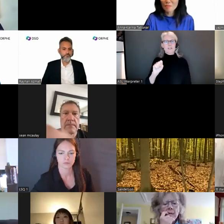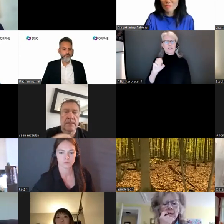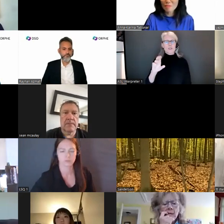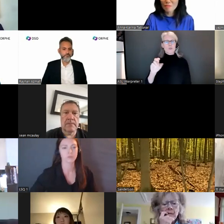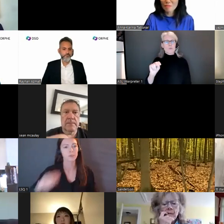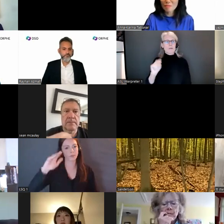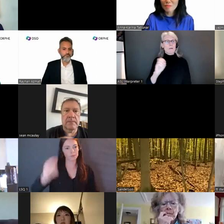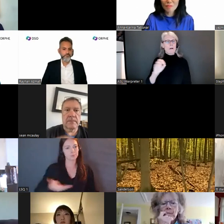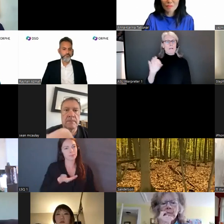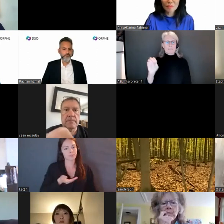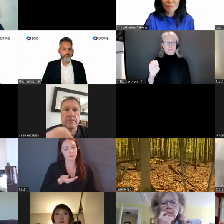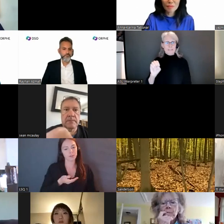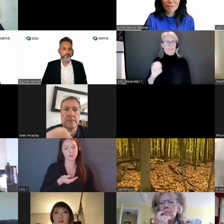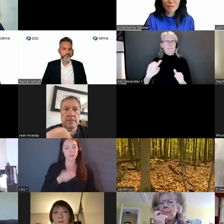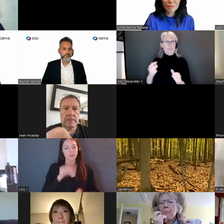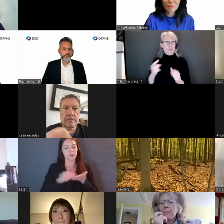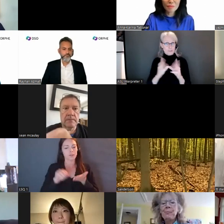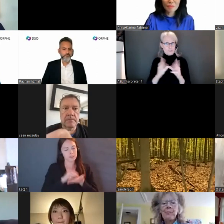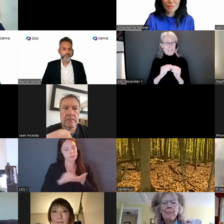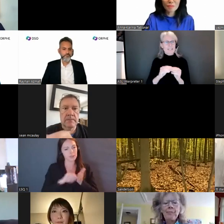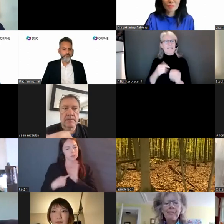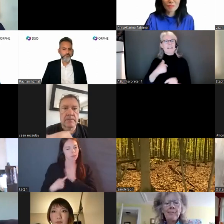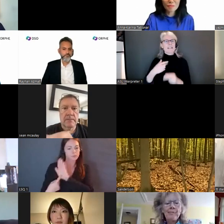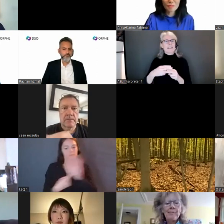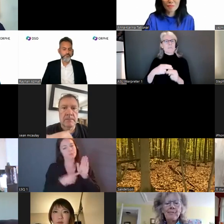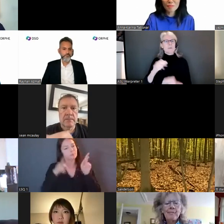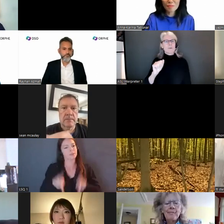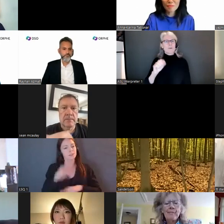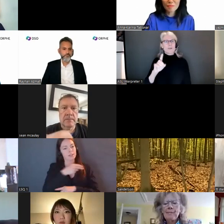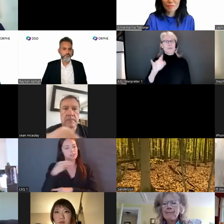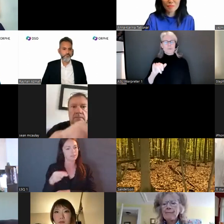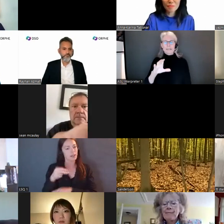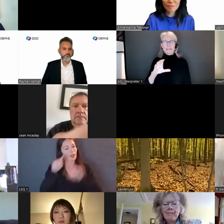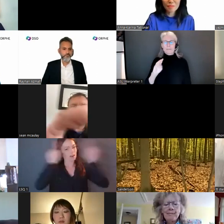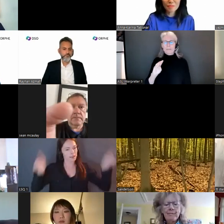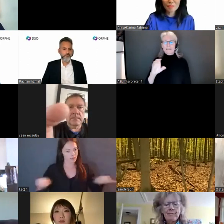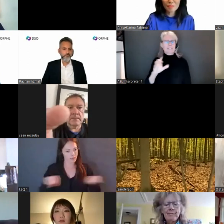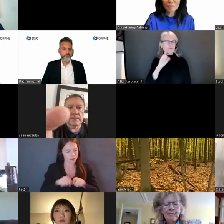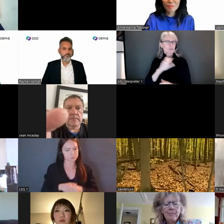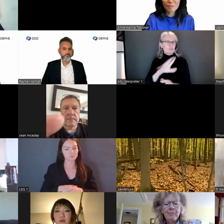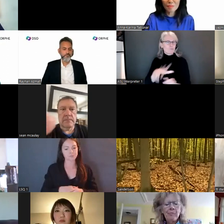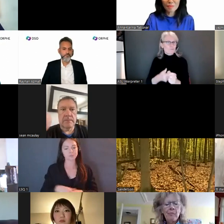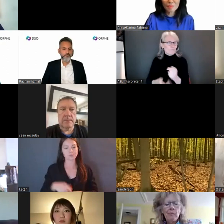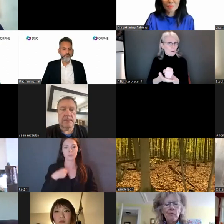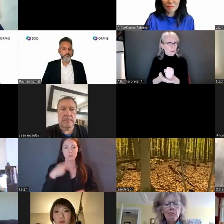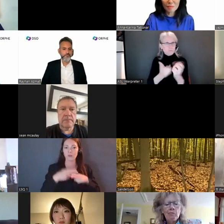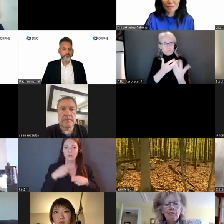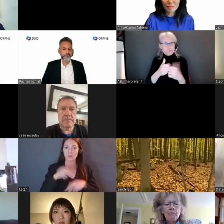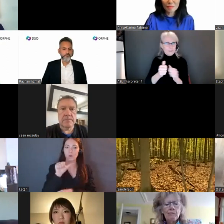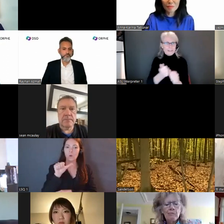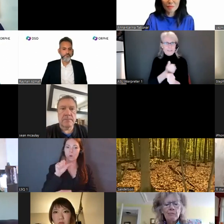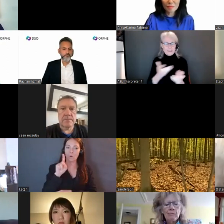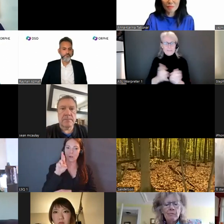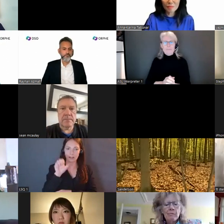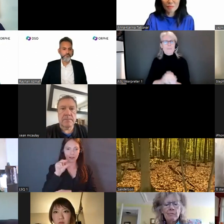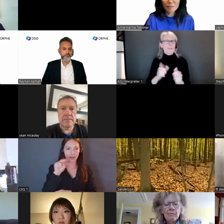first meet and greet. My name is Audrey. I'm with the CBC helping out today. I just wanted to